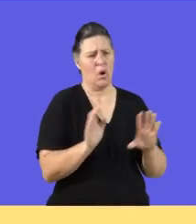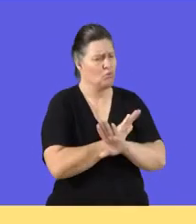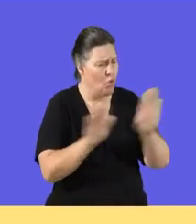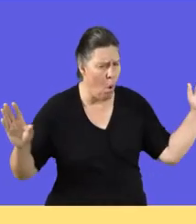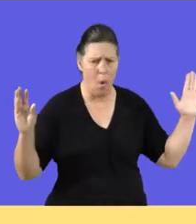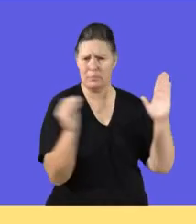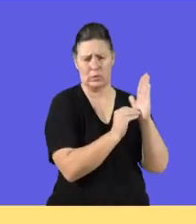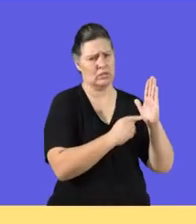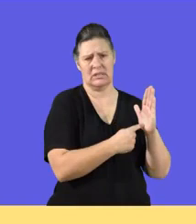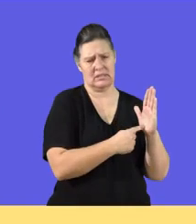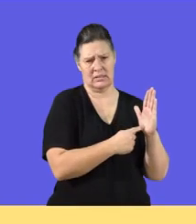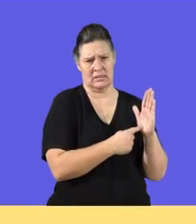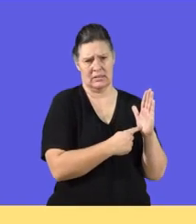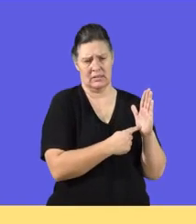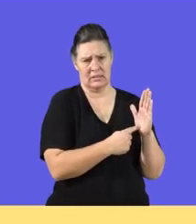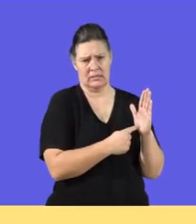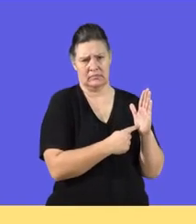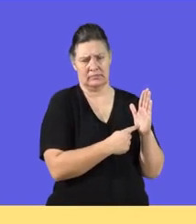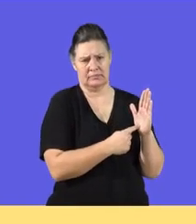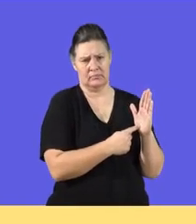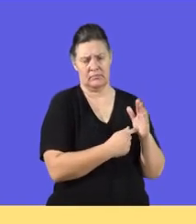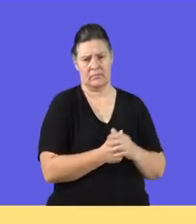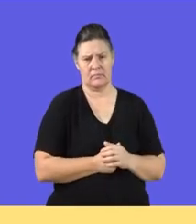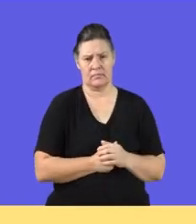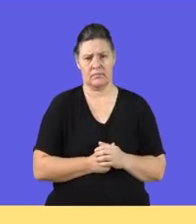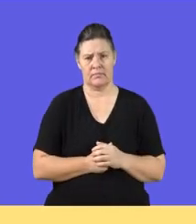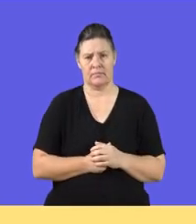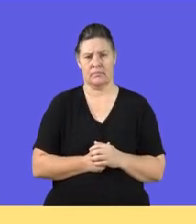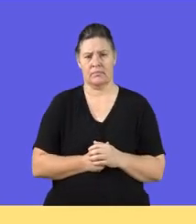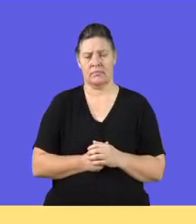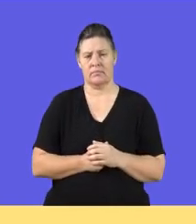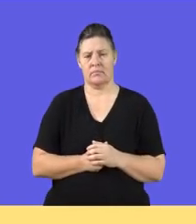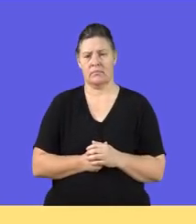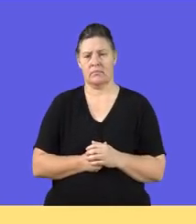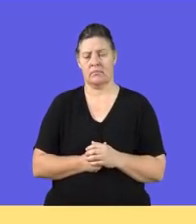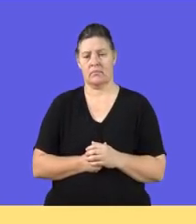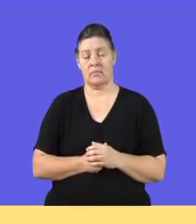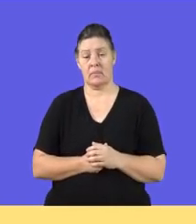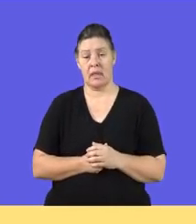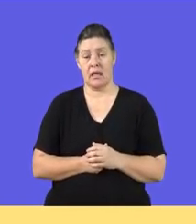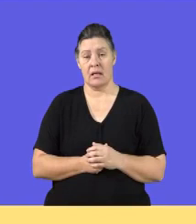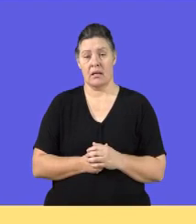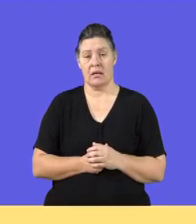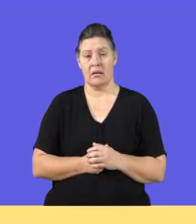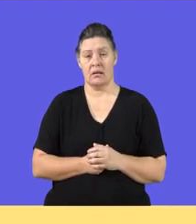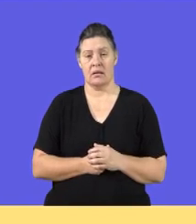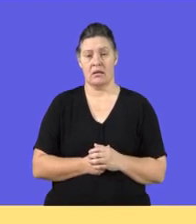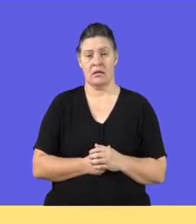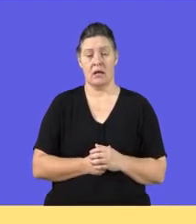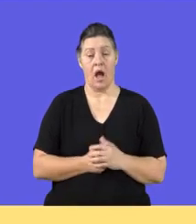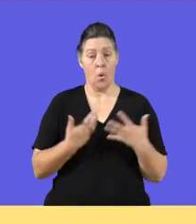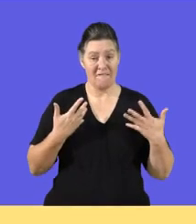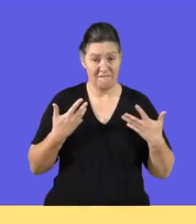It must not be recorded. It must not be recorded until